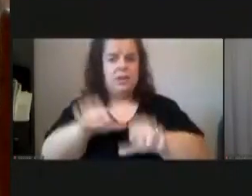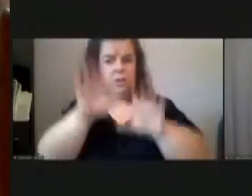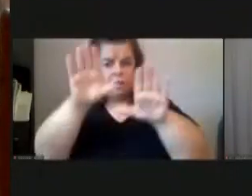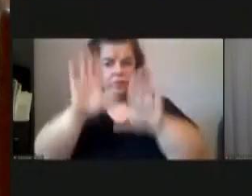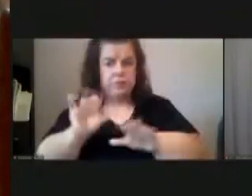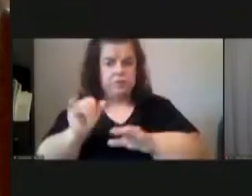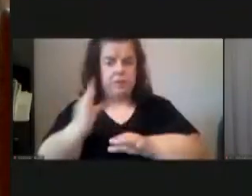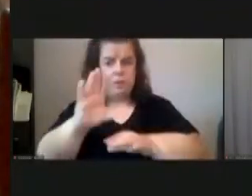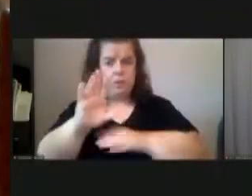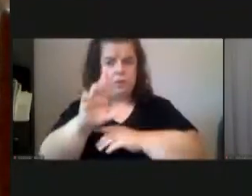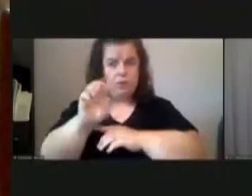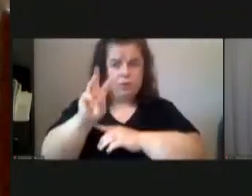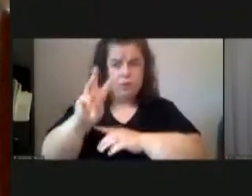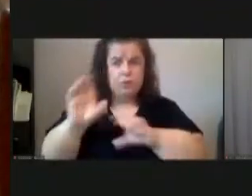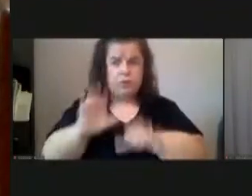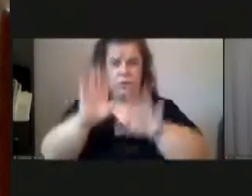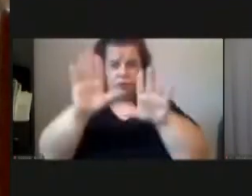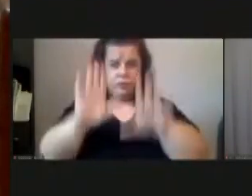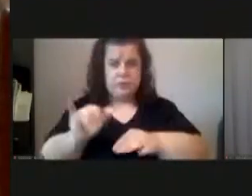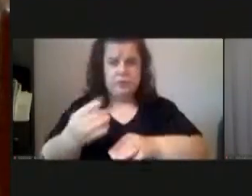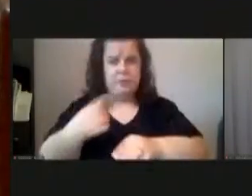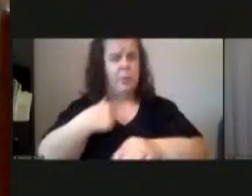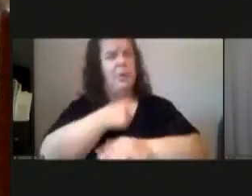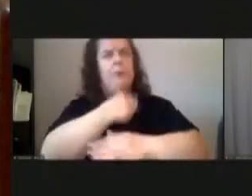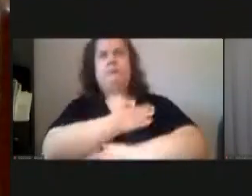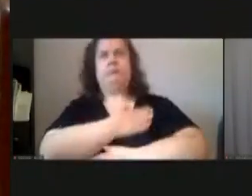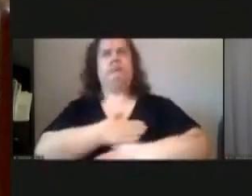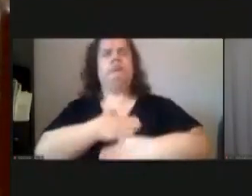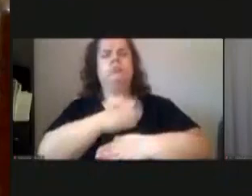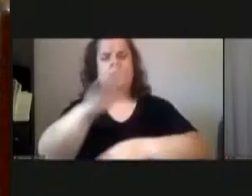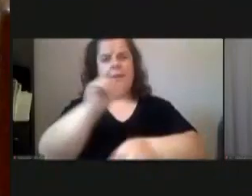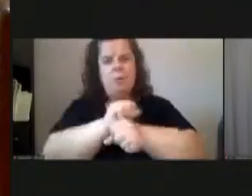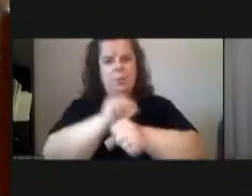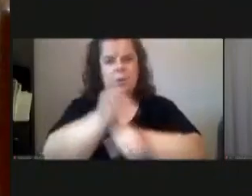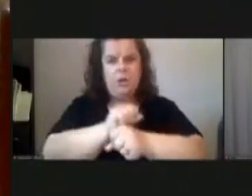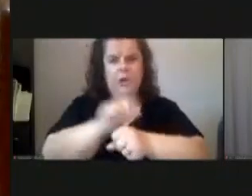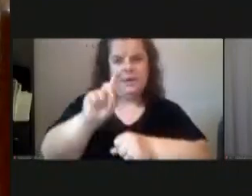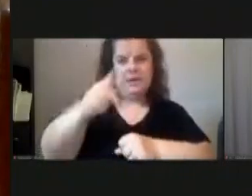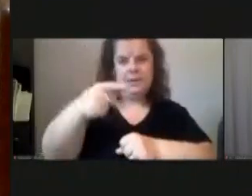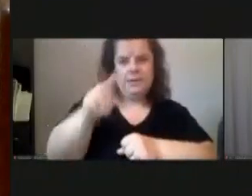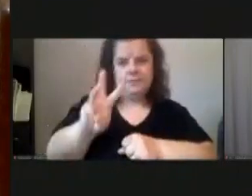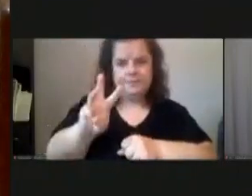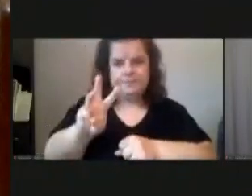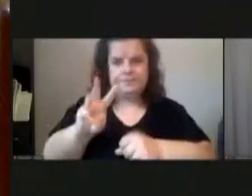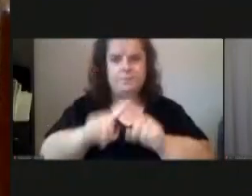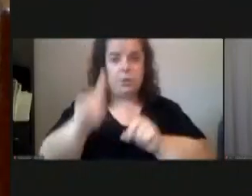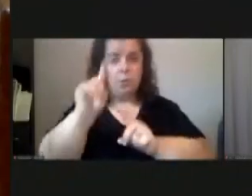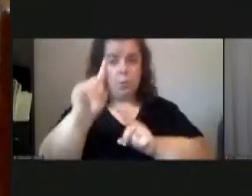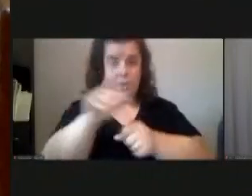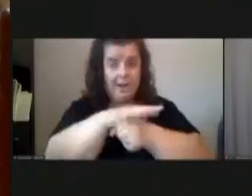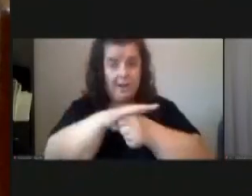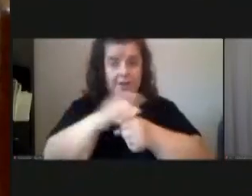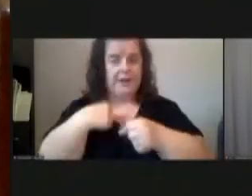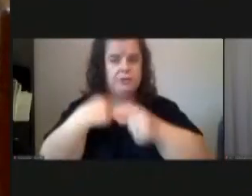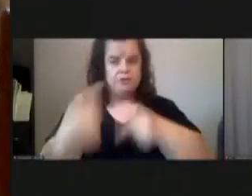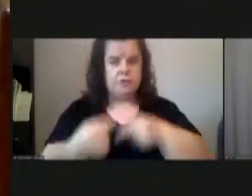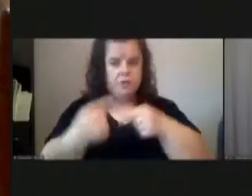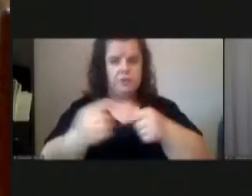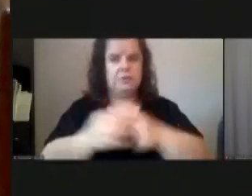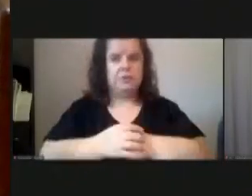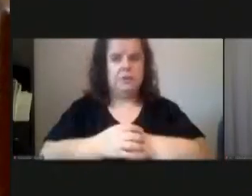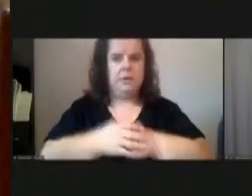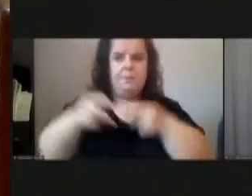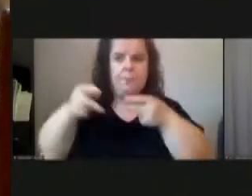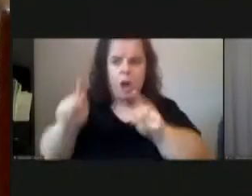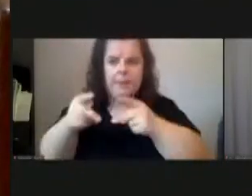crews do a tremendous job we appreciate all the work that is being done by dpw there's one area where i struggle and it is the permit area